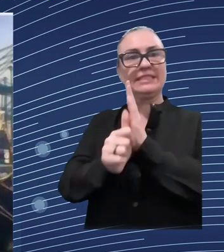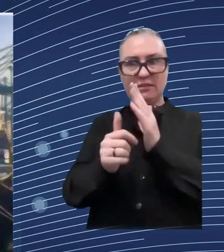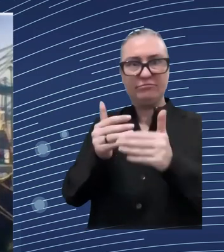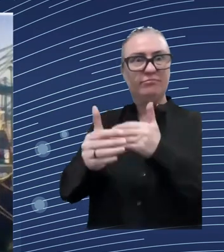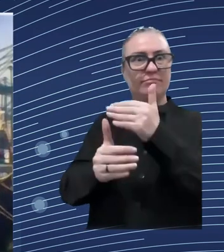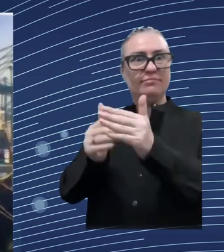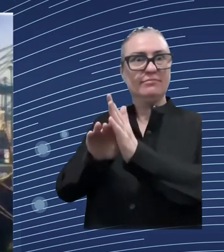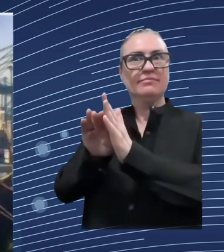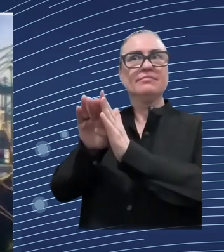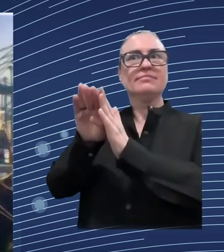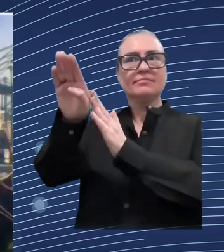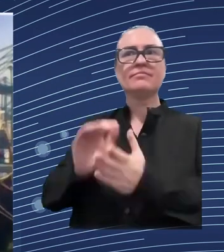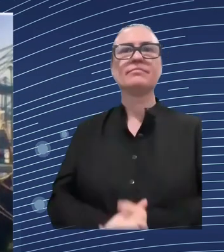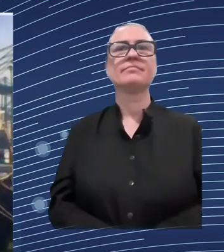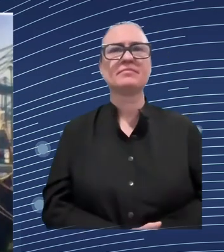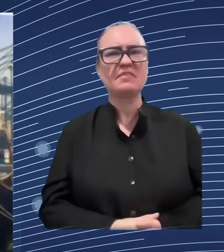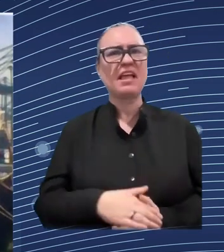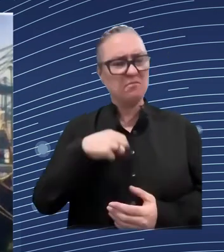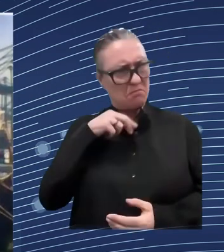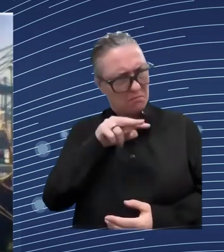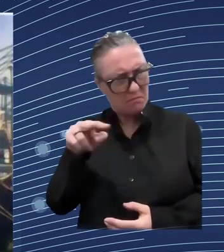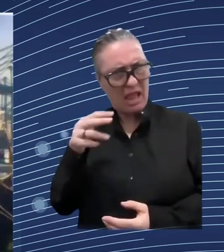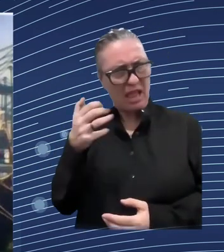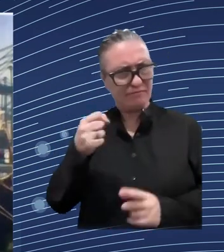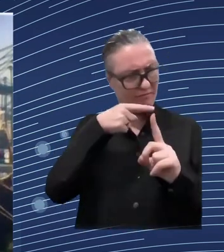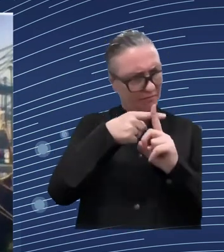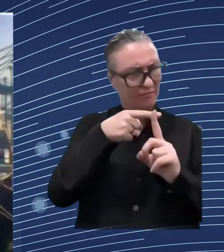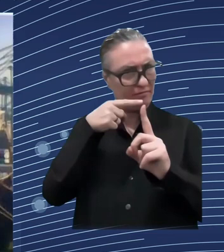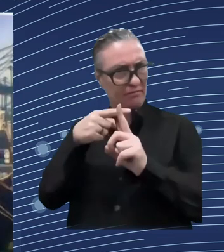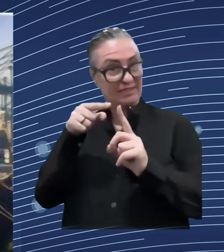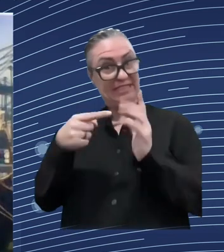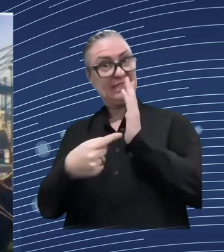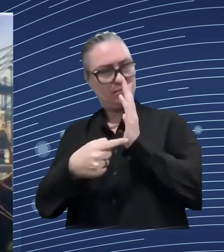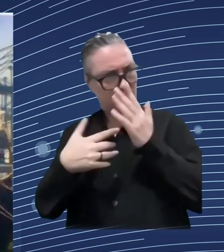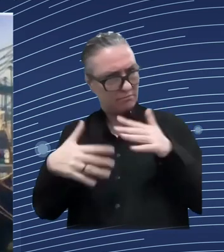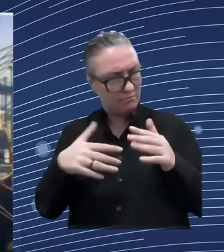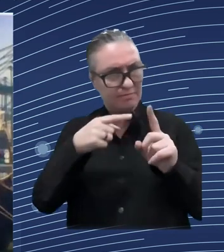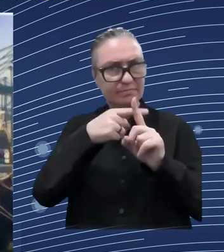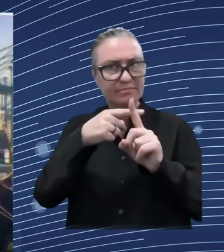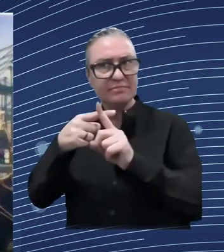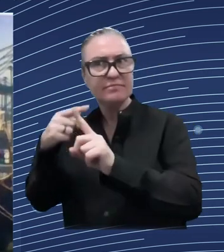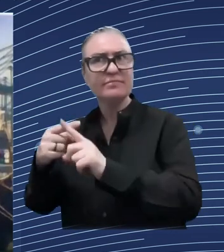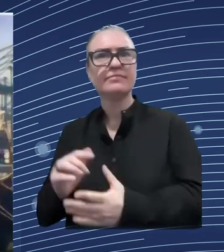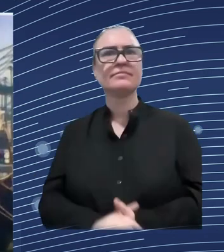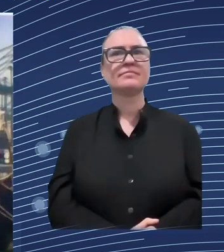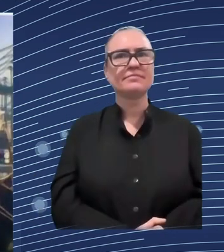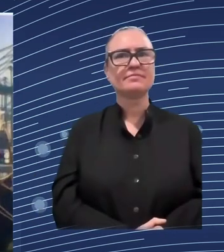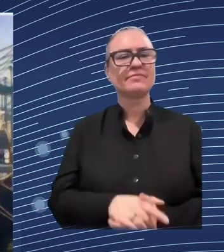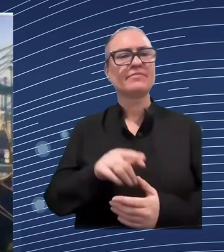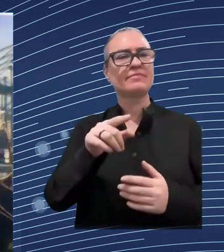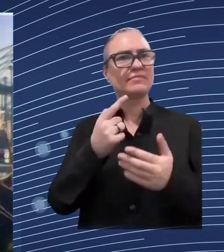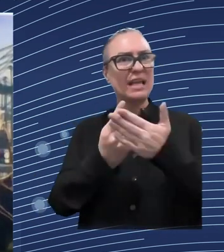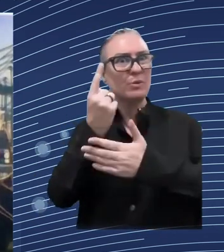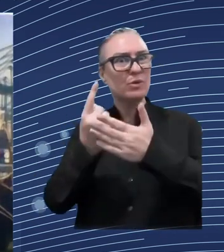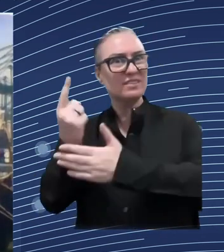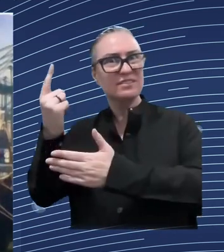artificial intelligence can bring a lot of positives but can also have or create a number of challenges um we heard earlier about the